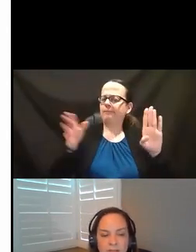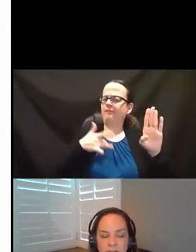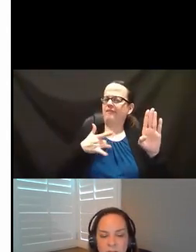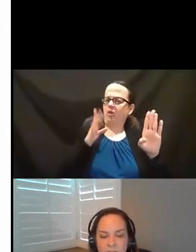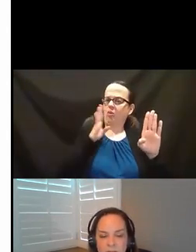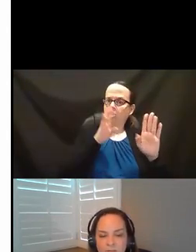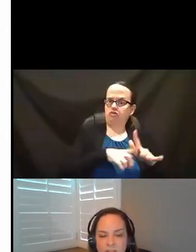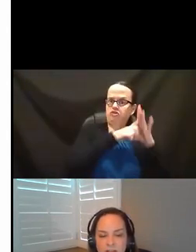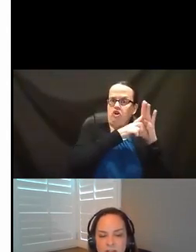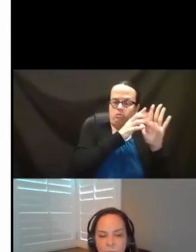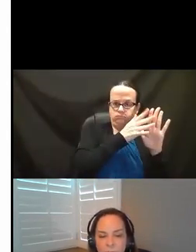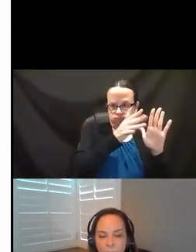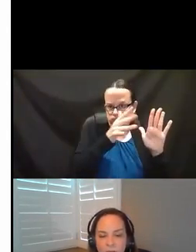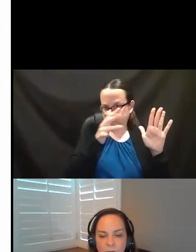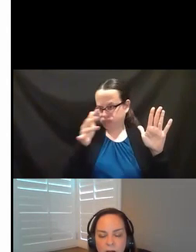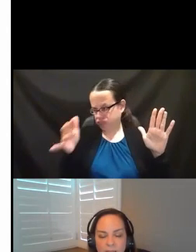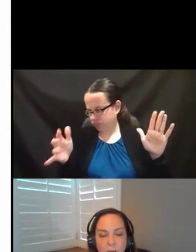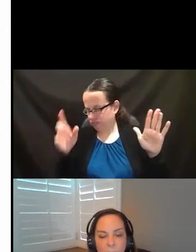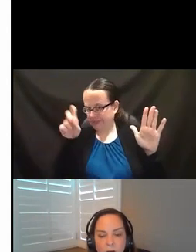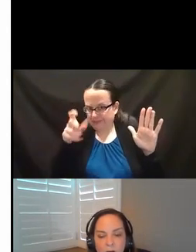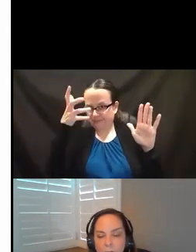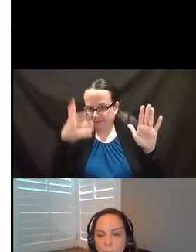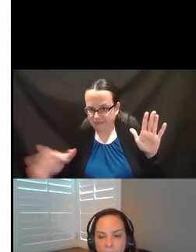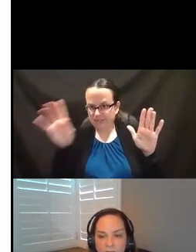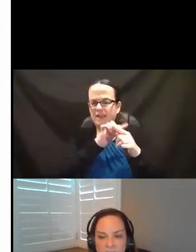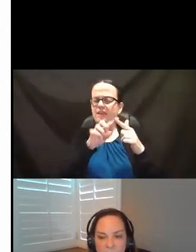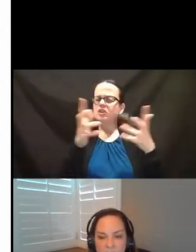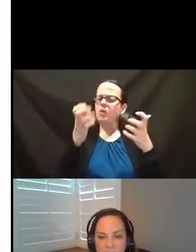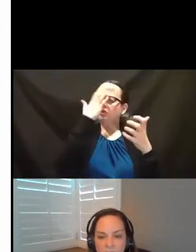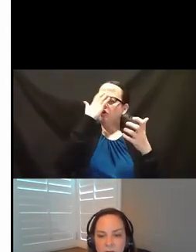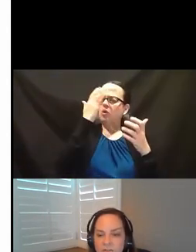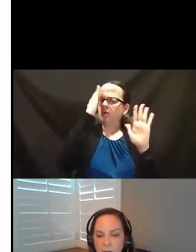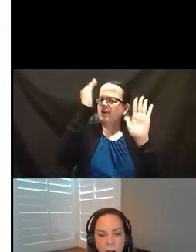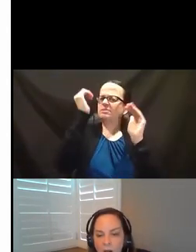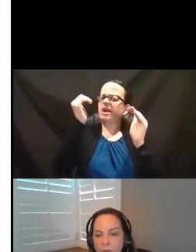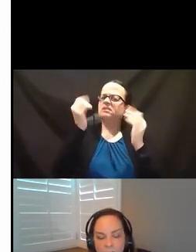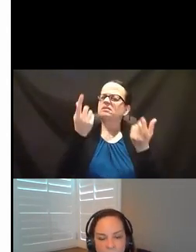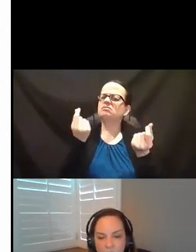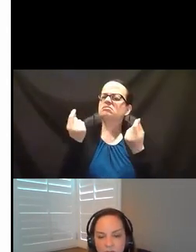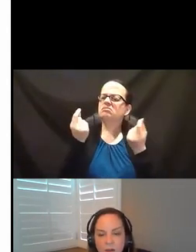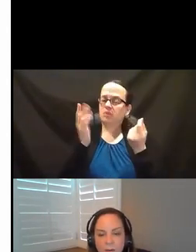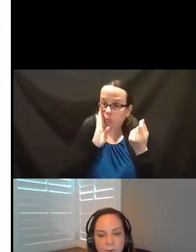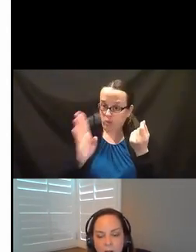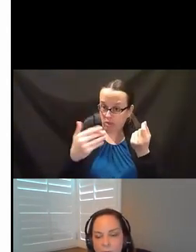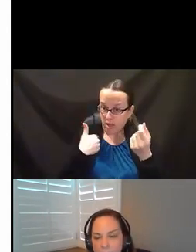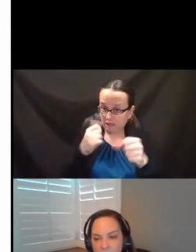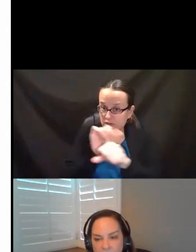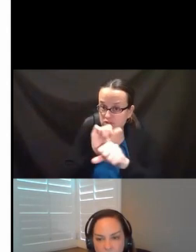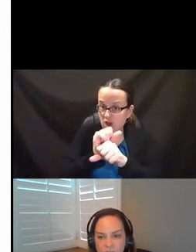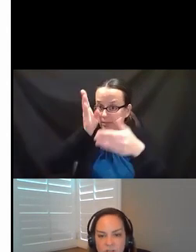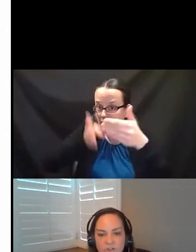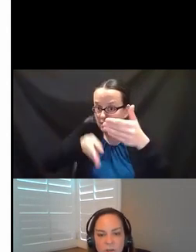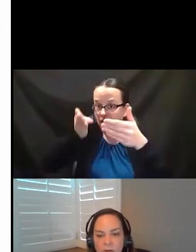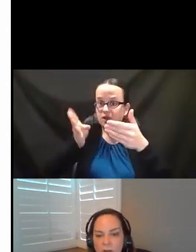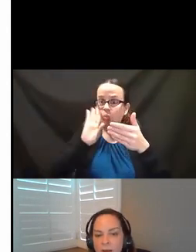these service needs we'll be working on. And then we wanted to know, what are the expected outcomes? Are we going to get a job? Are we going to get